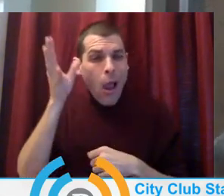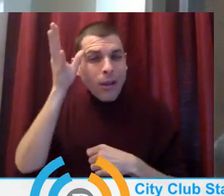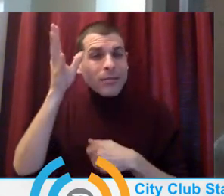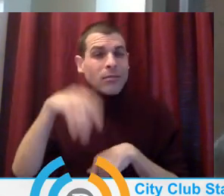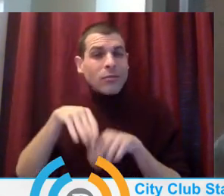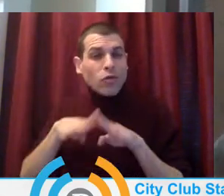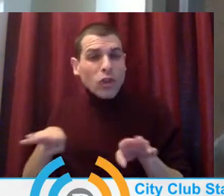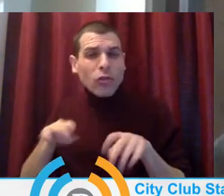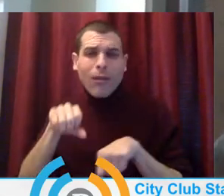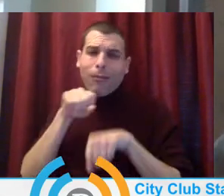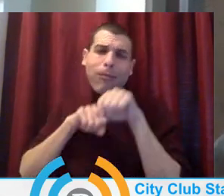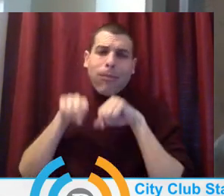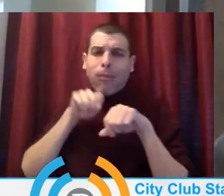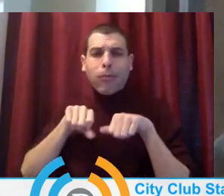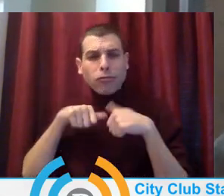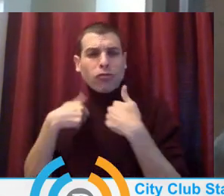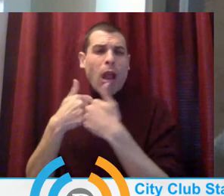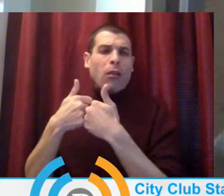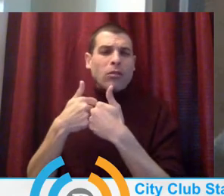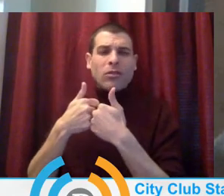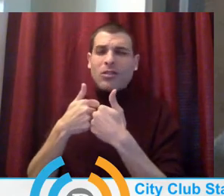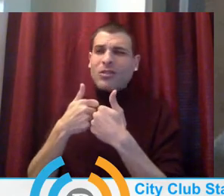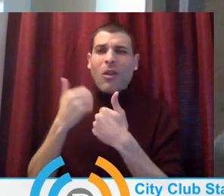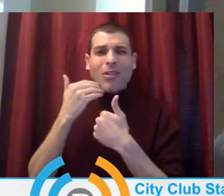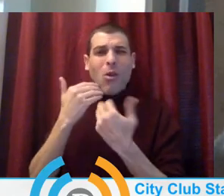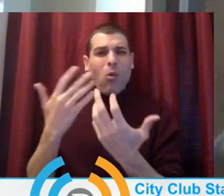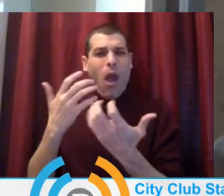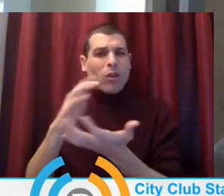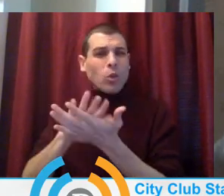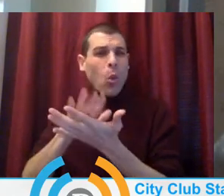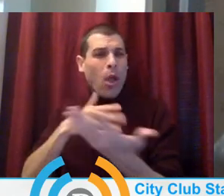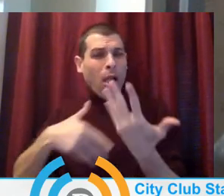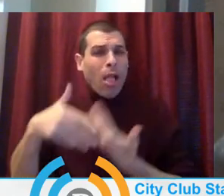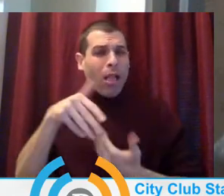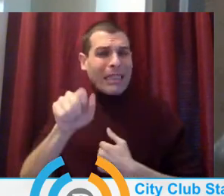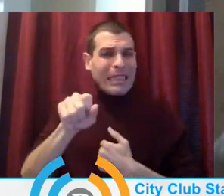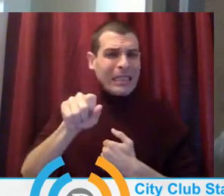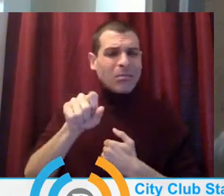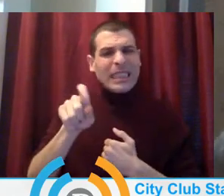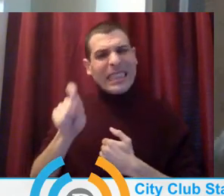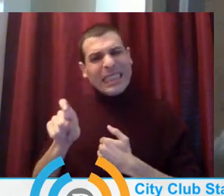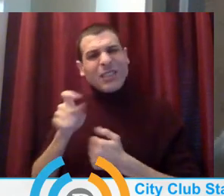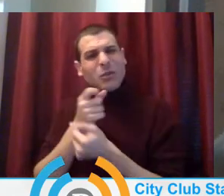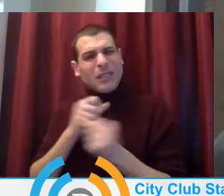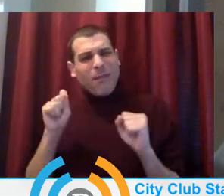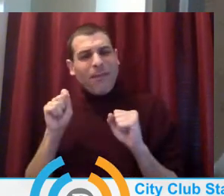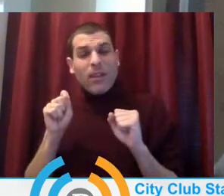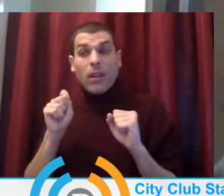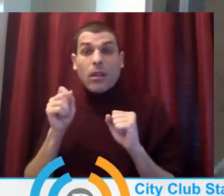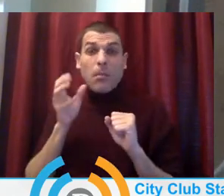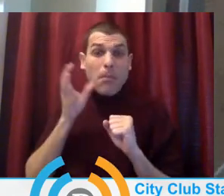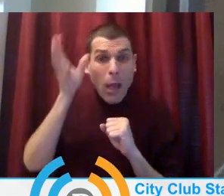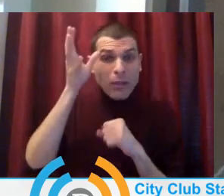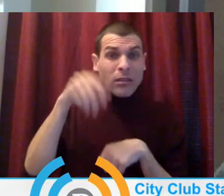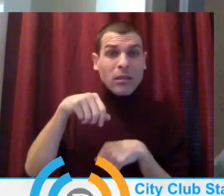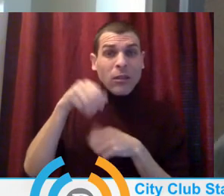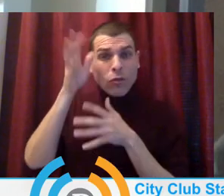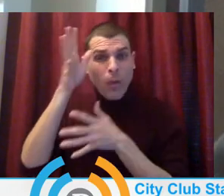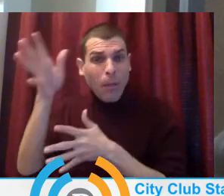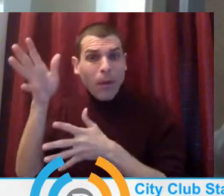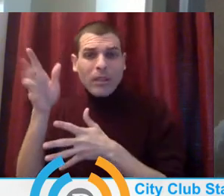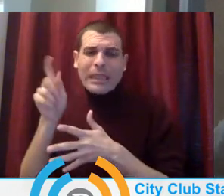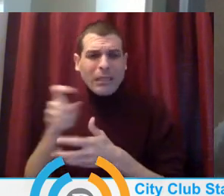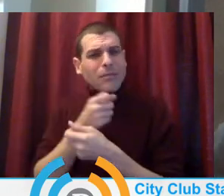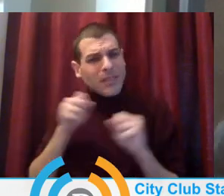to stay safe. And their parents and grandparents who take care of them need to stay safe. Now we're beginning to see